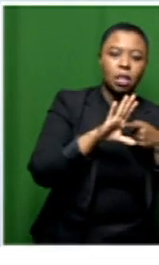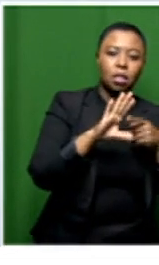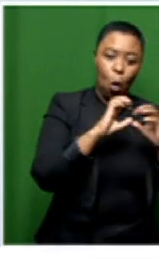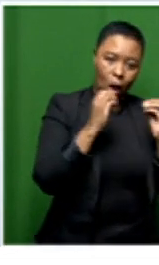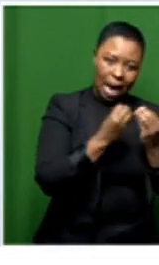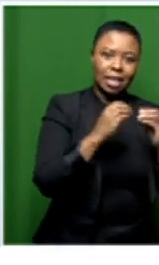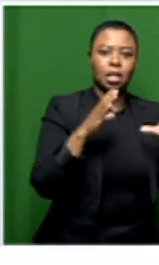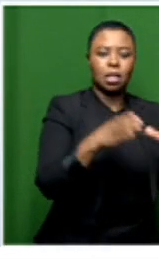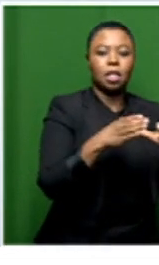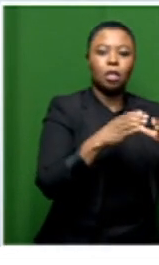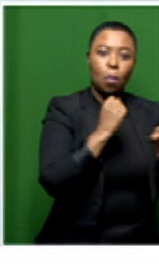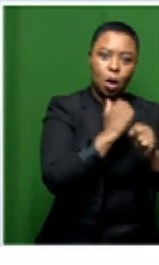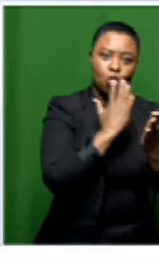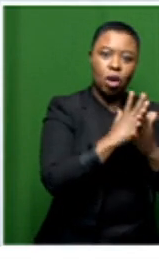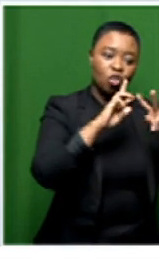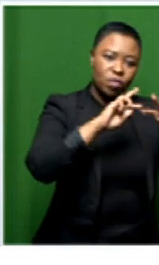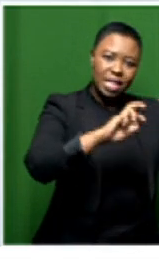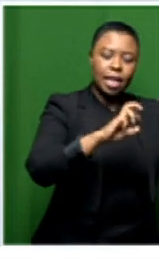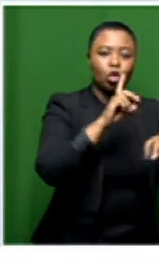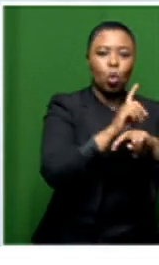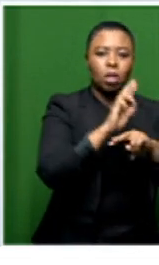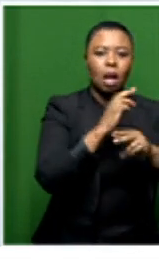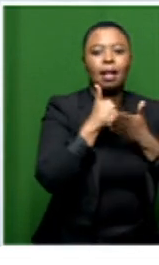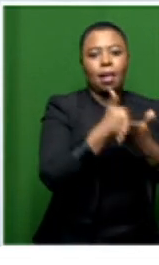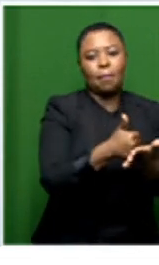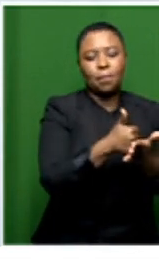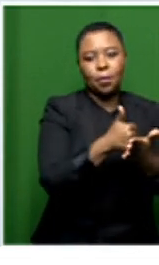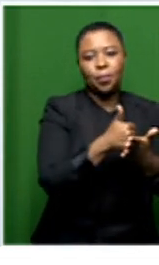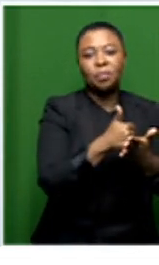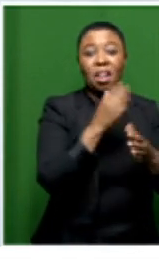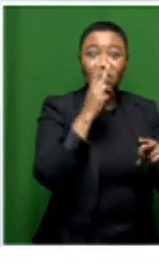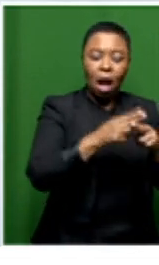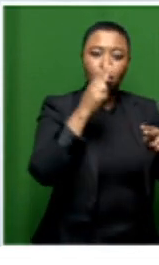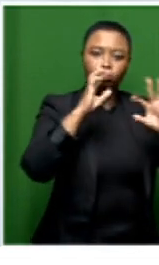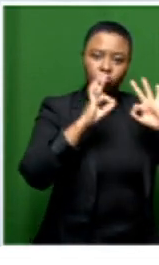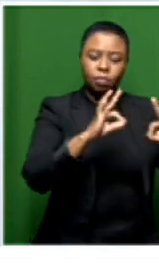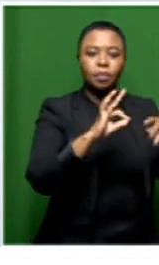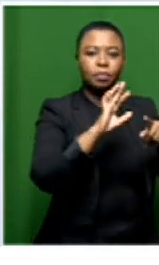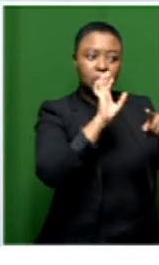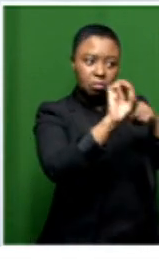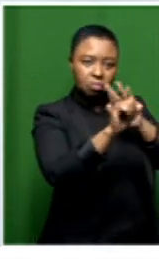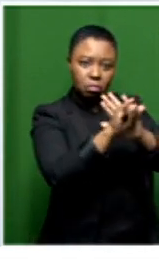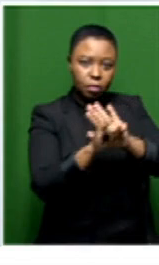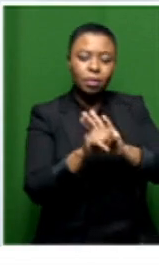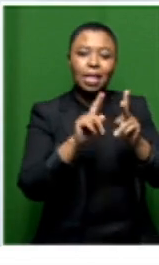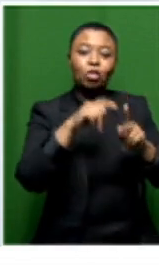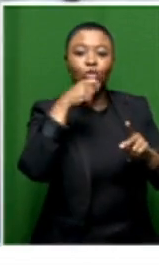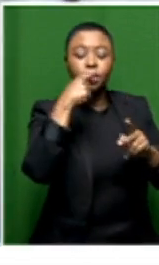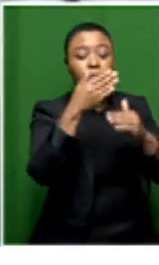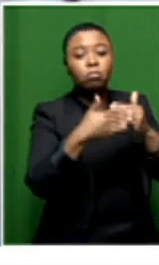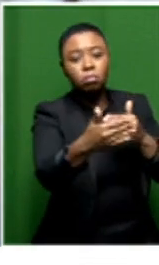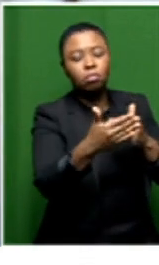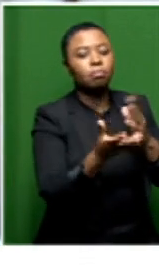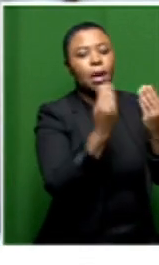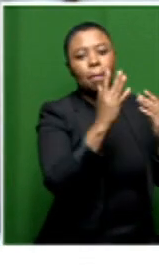to assist researchers and clinicians to uh finalize diagnosis and look into treatment regimes and just